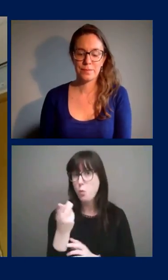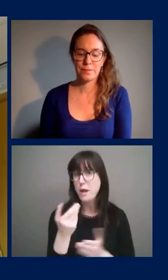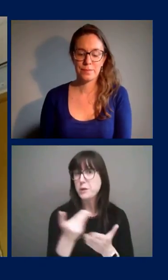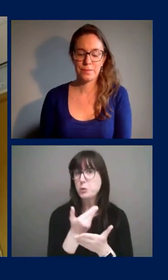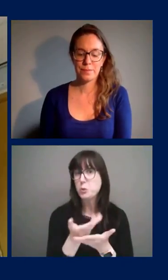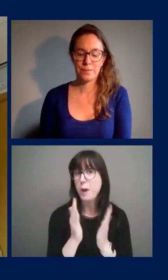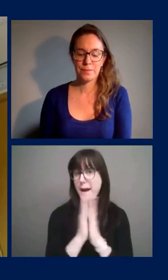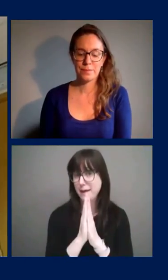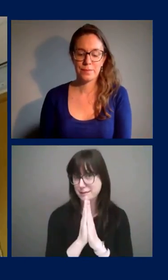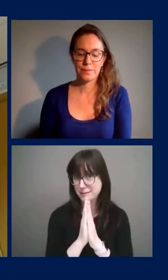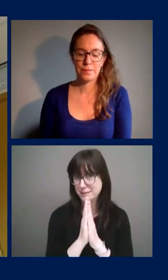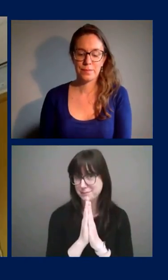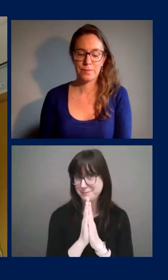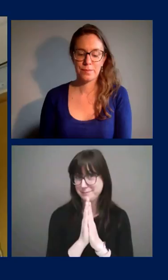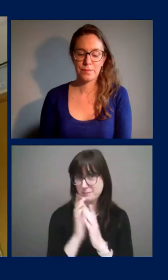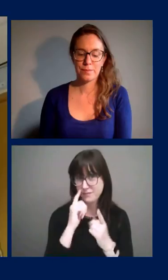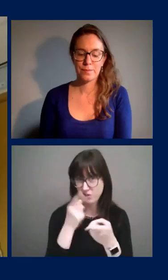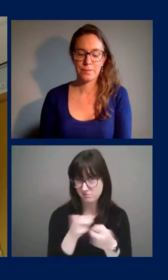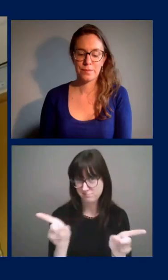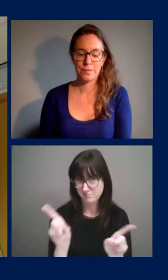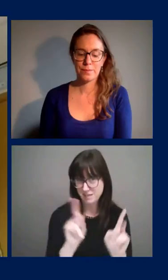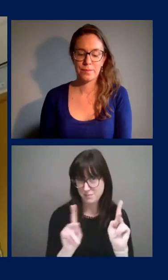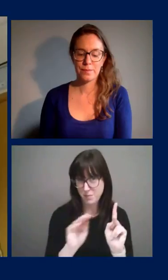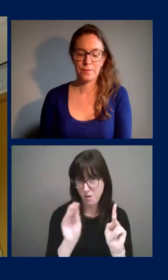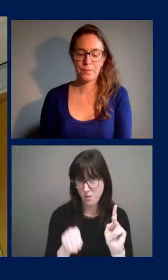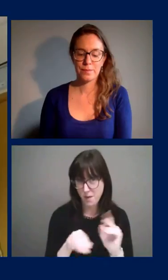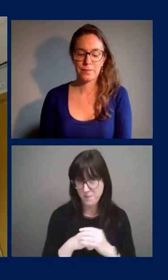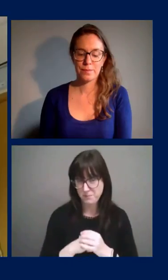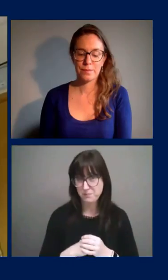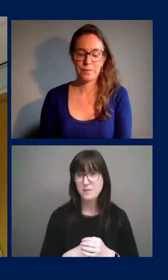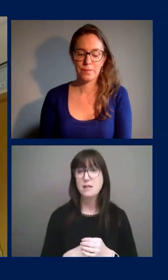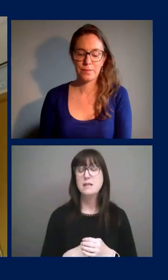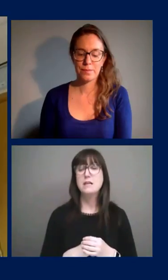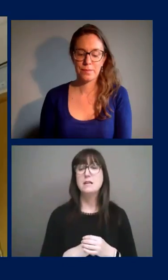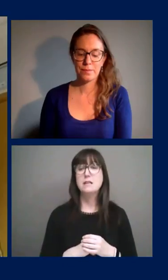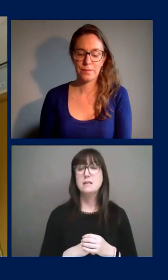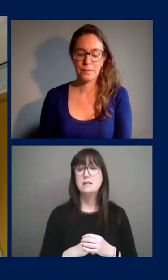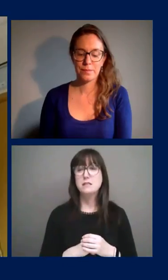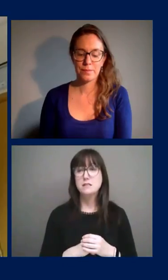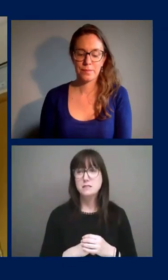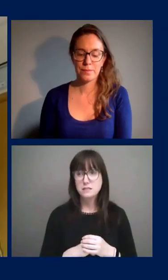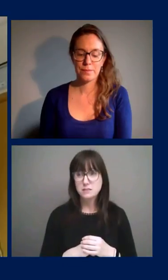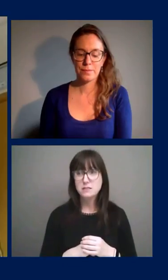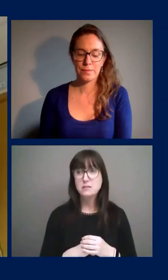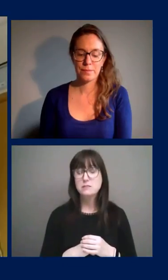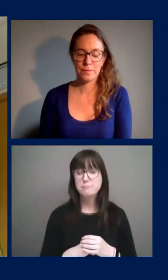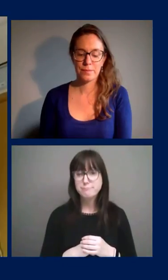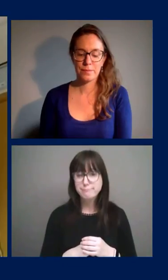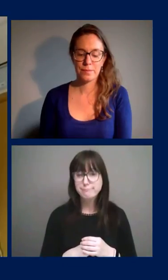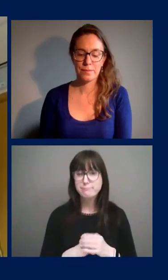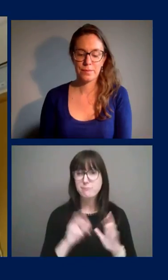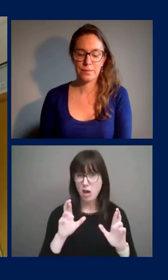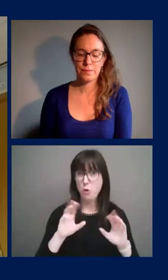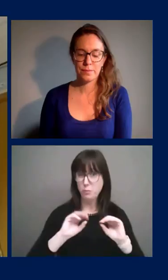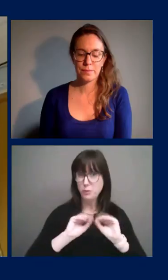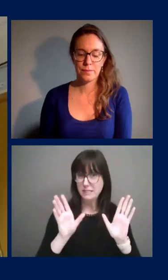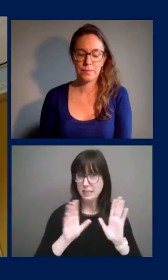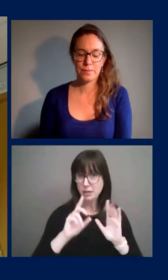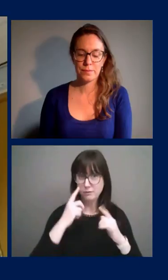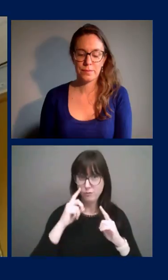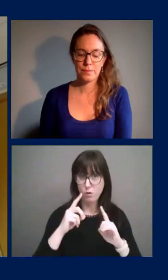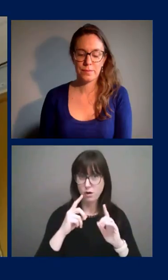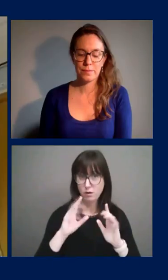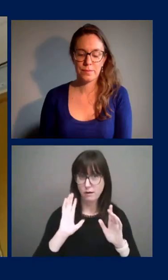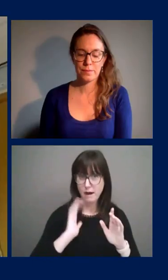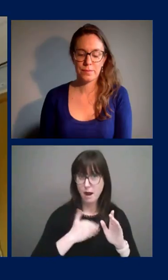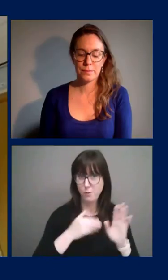of people in the community. And that is, uh, I think, uh, hopefully was clear in our statements, but I